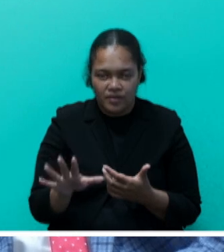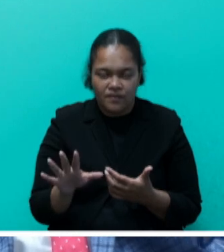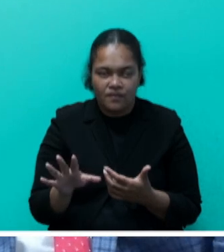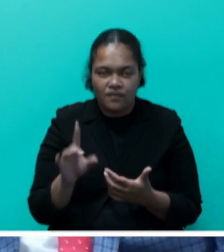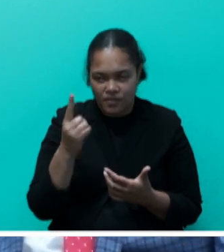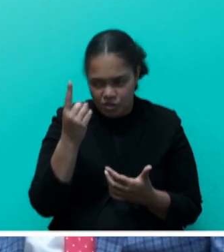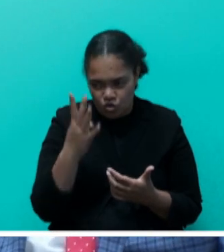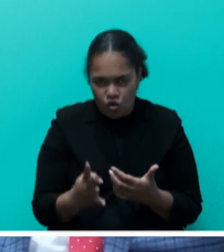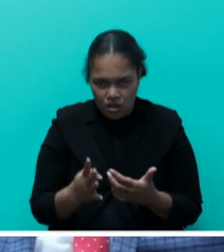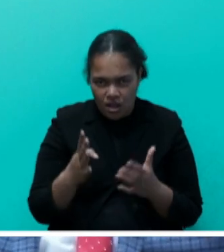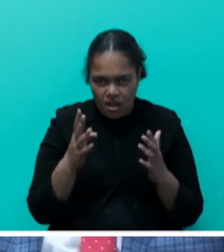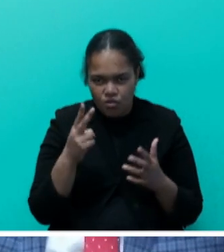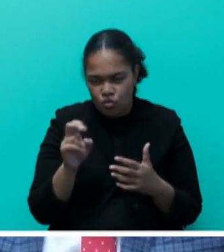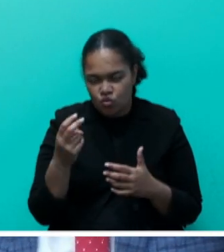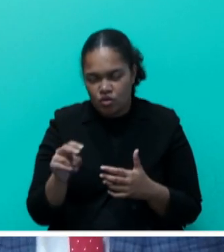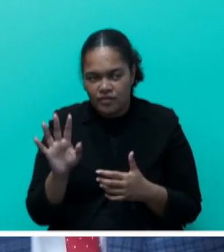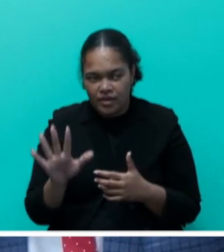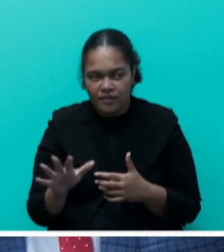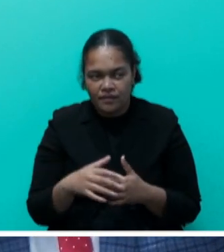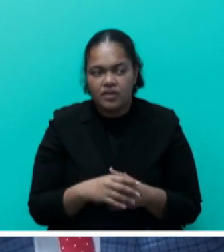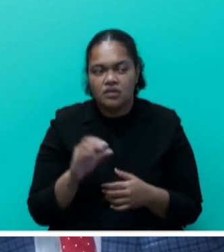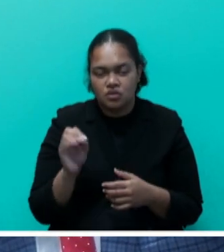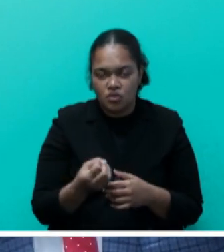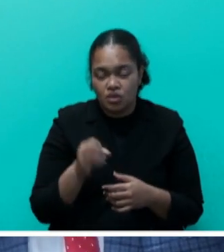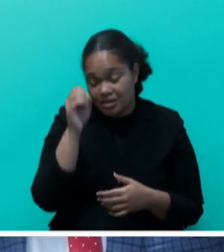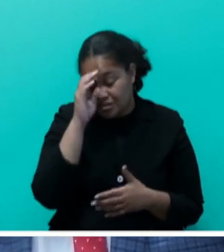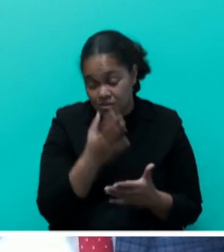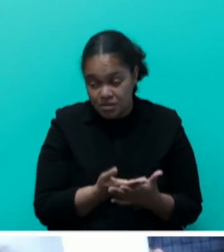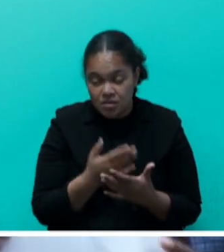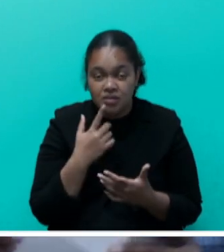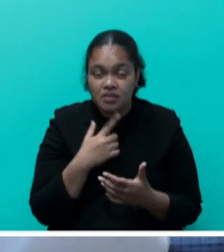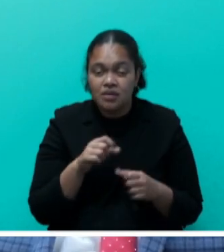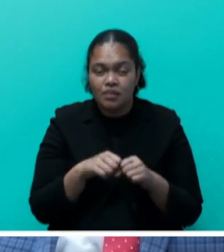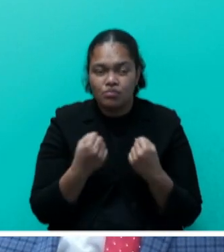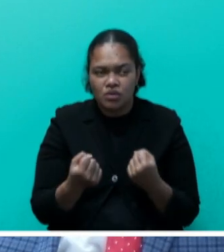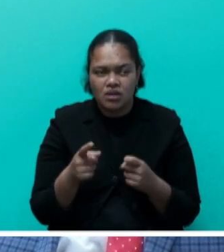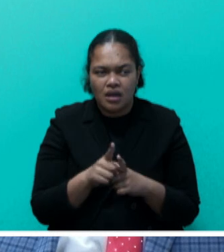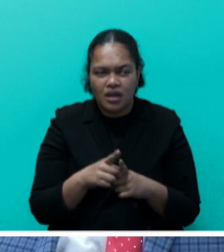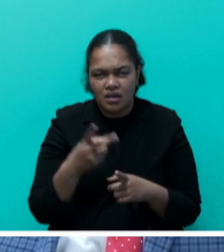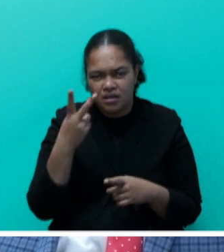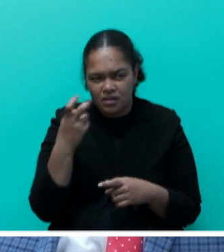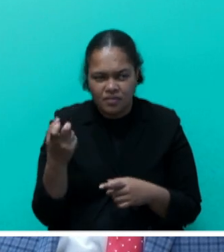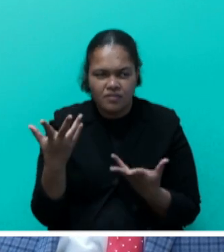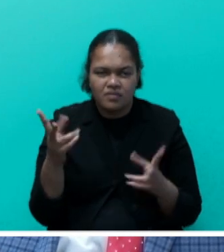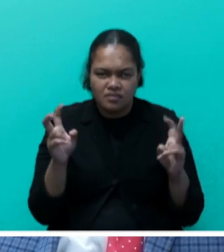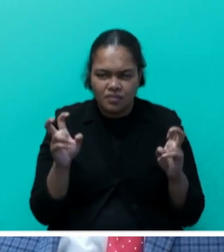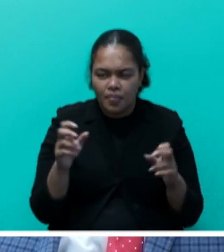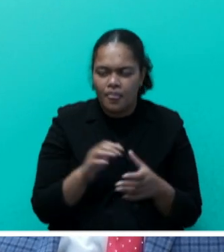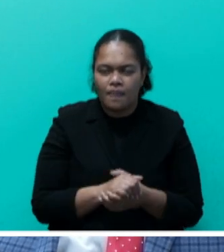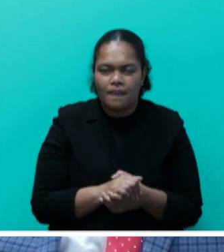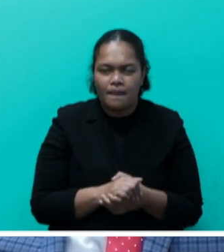Unfortunately, setbacks have been experienced due to break-ins and thefts of key essential components,